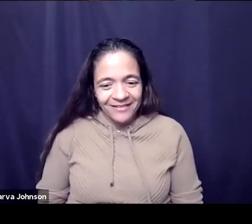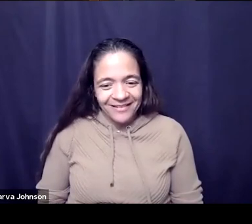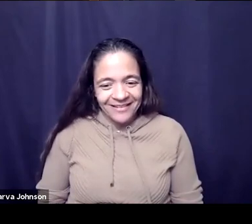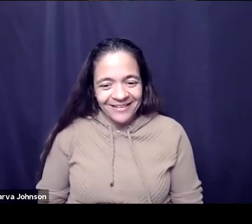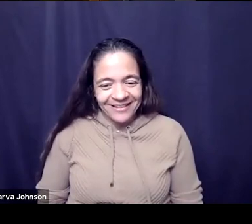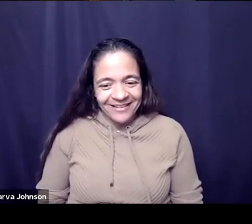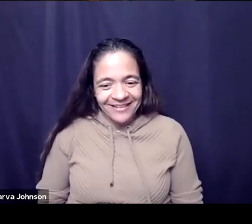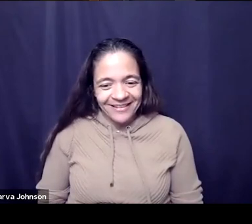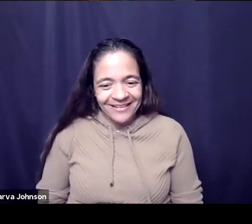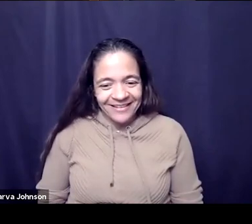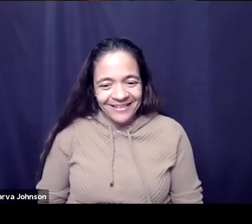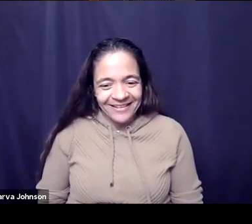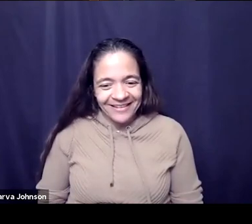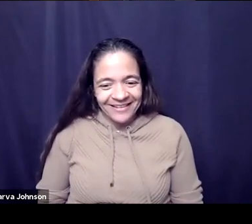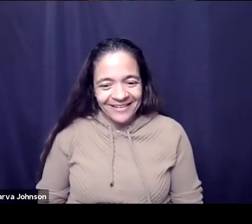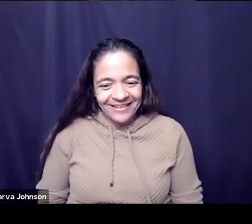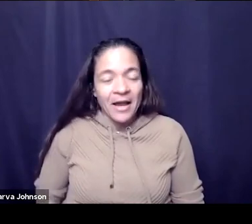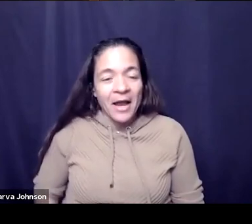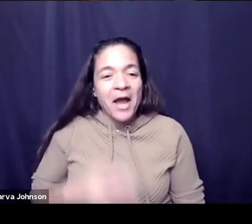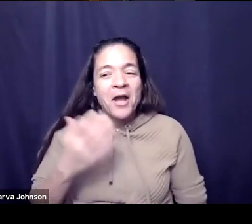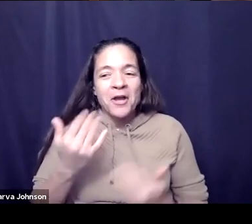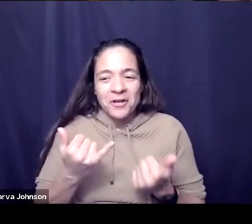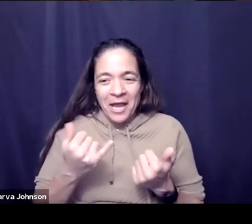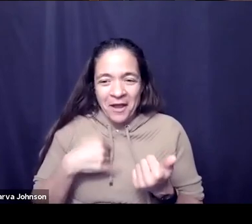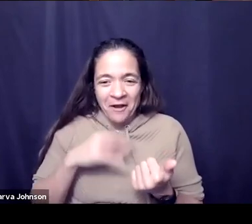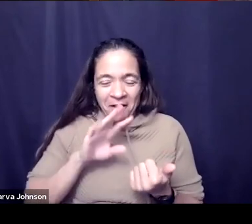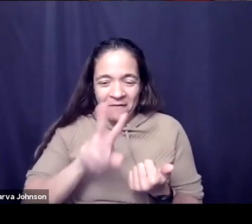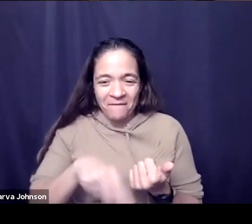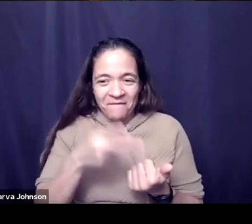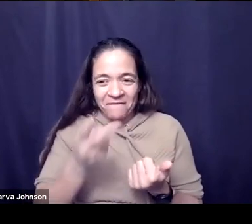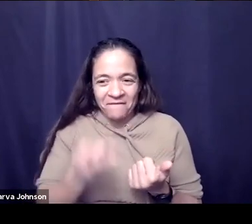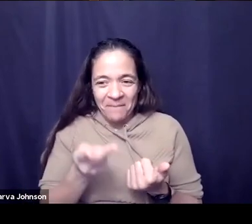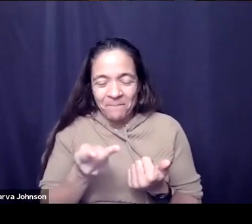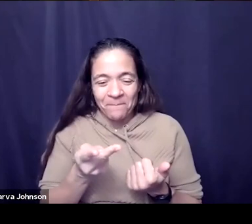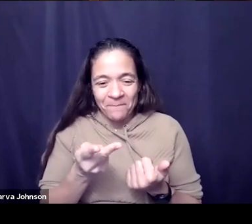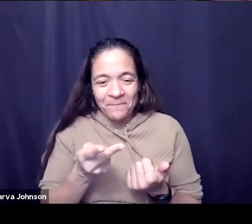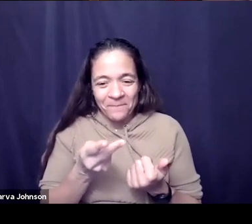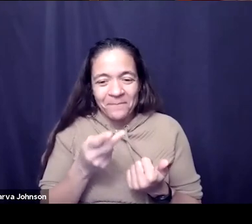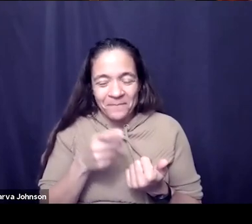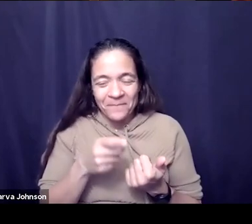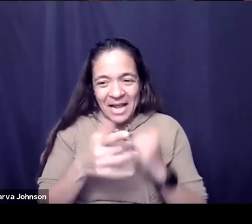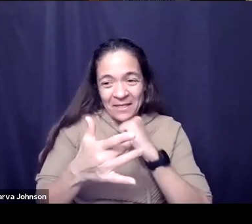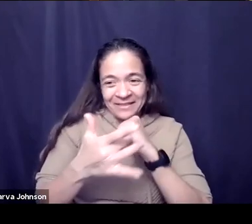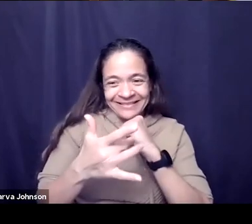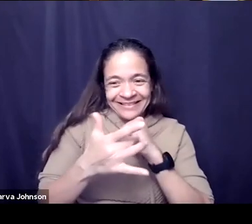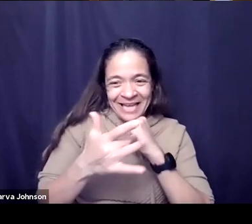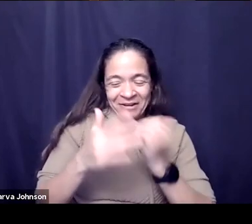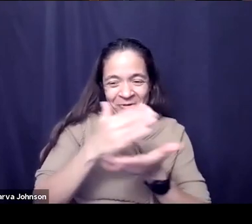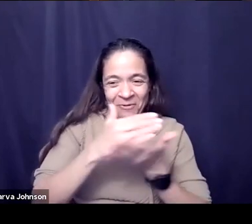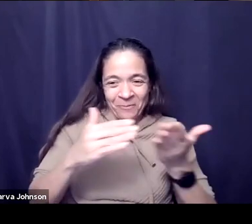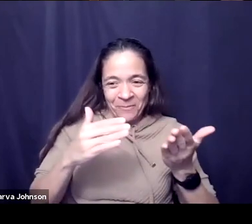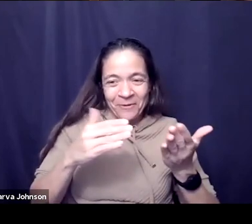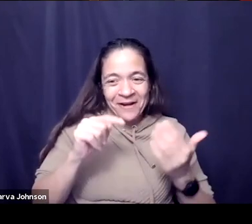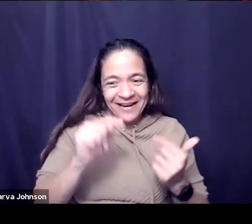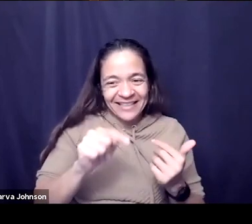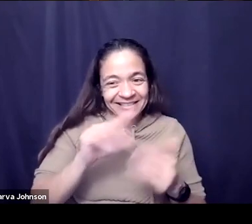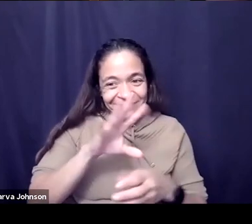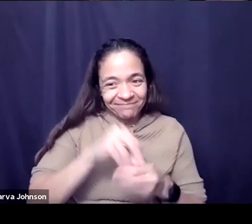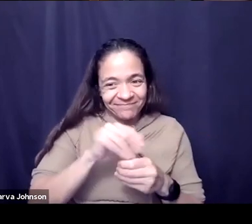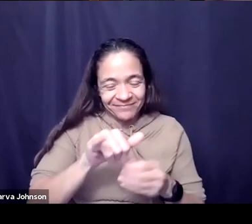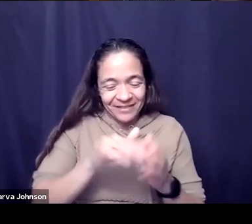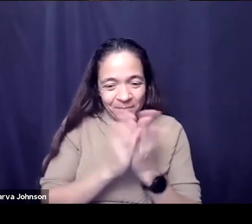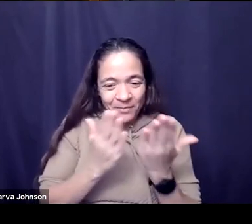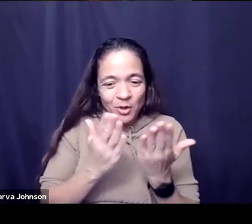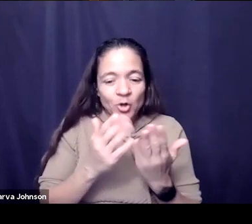sort of flip a little bit to more of the practical tactical because there's an awful lot of that and it's a lot of this book and i'm gonna ask you to tell us kind of the story